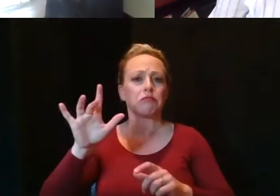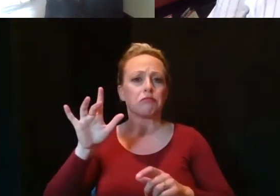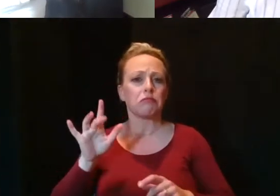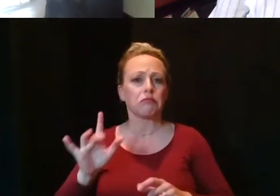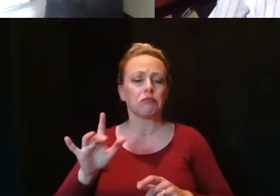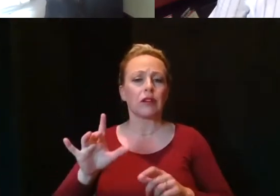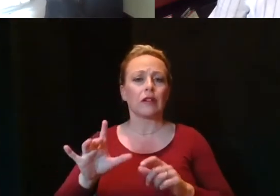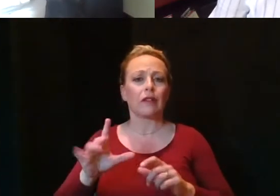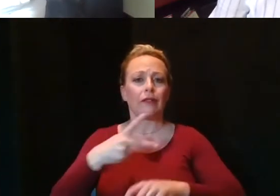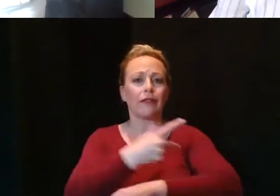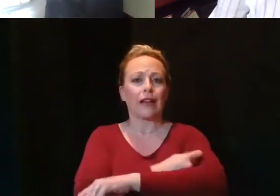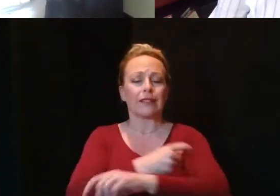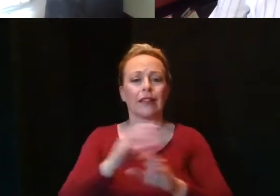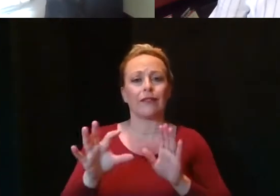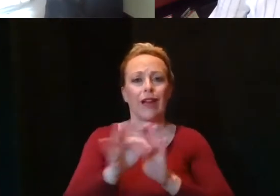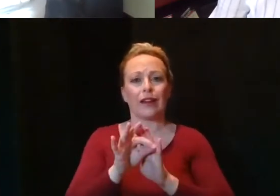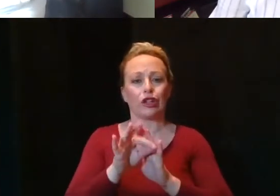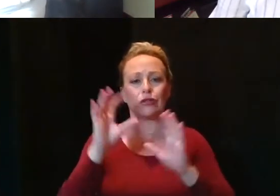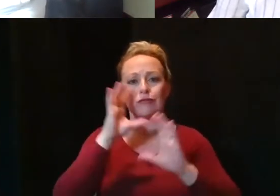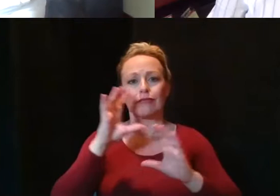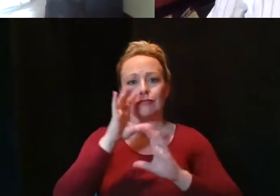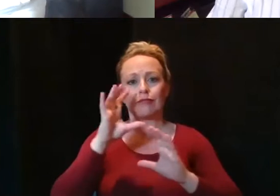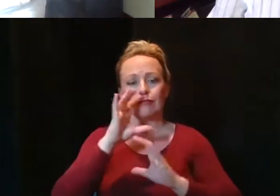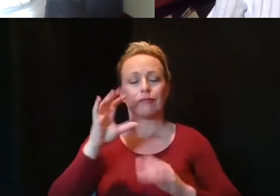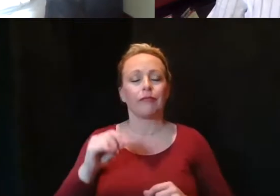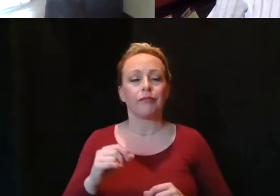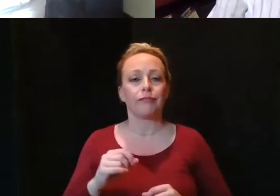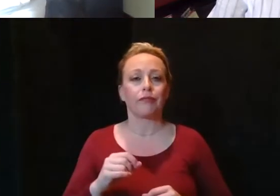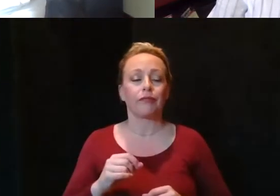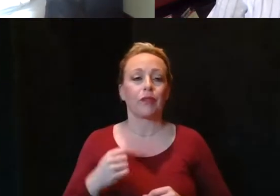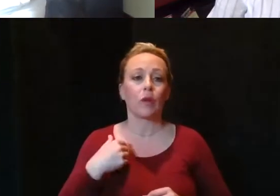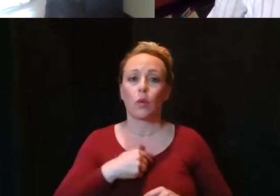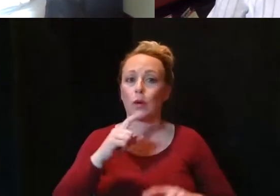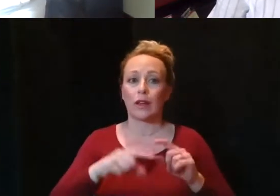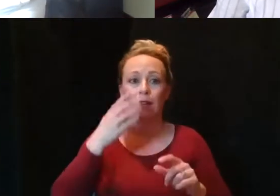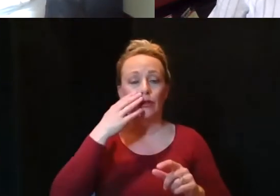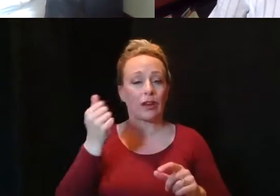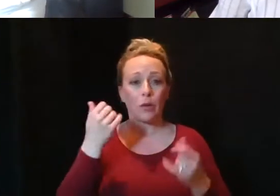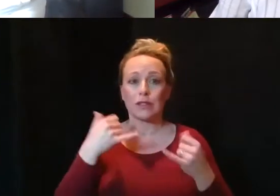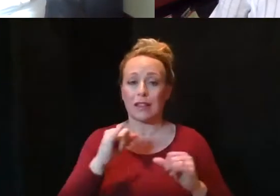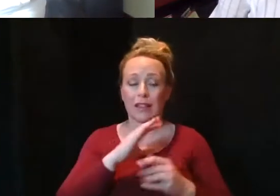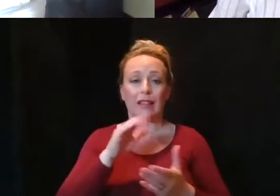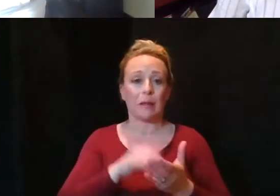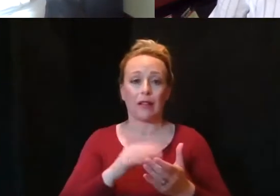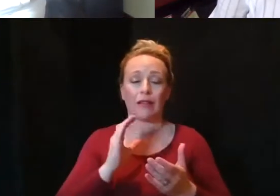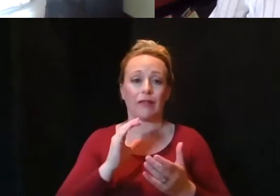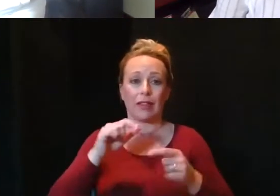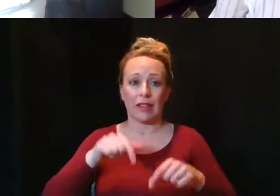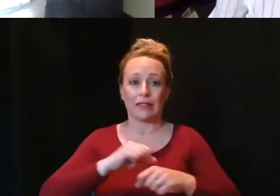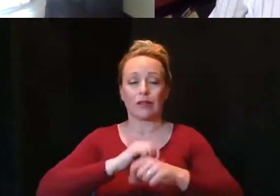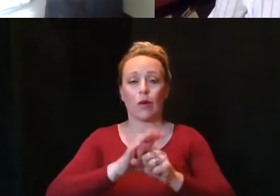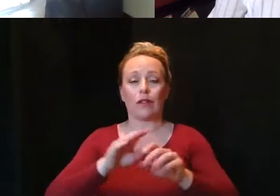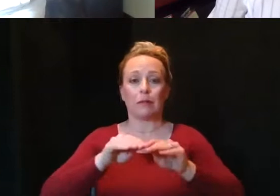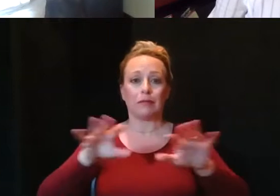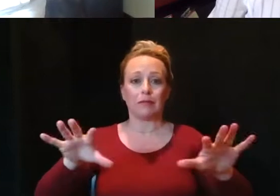While most everyone is focused on getting vaccinated, we can't forget that we are still in the middle of the pandemic. Widespread